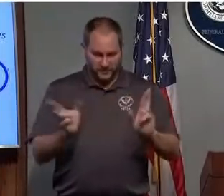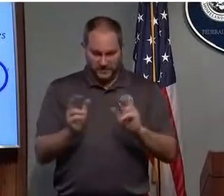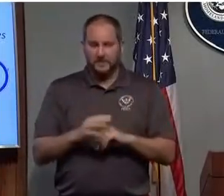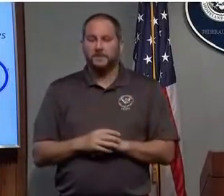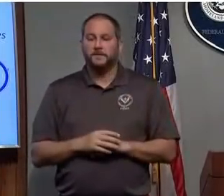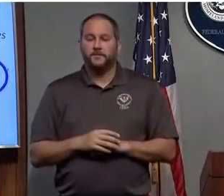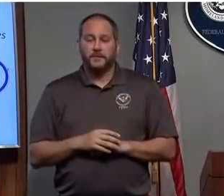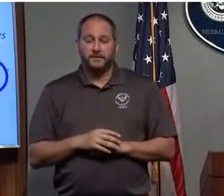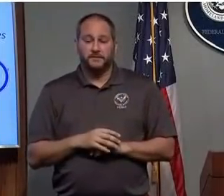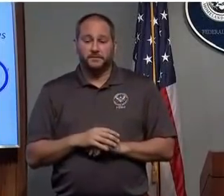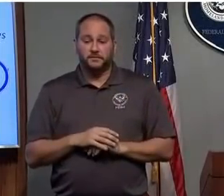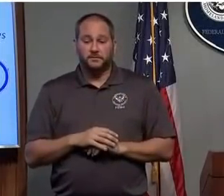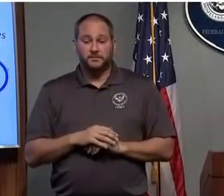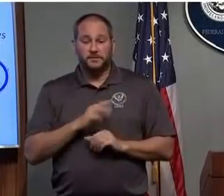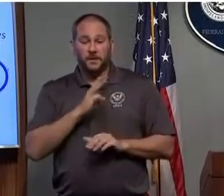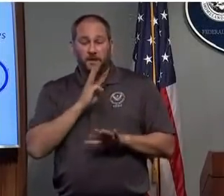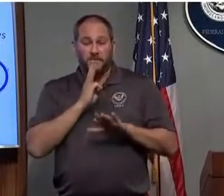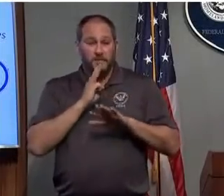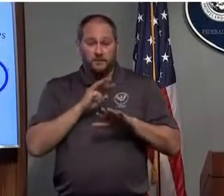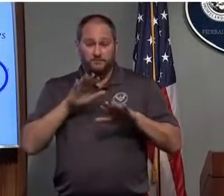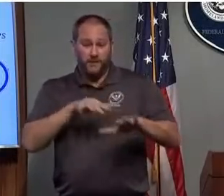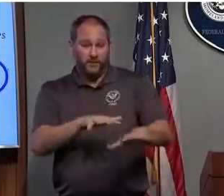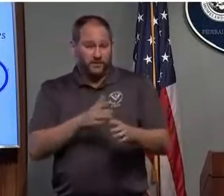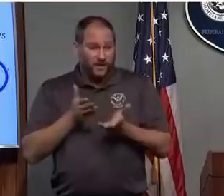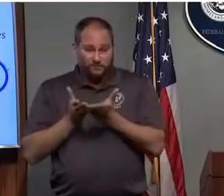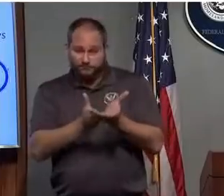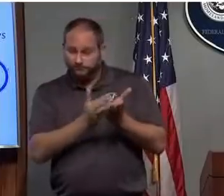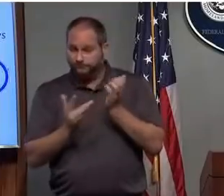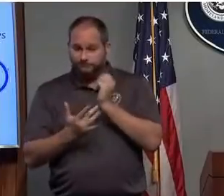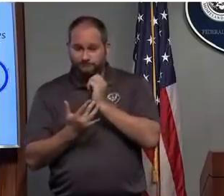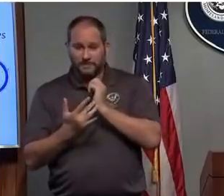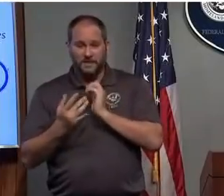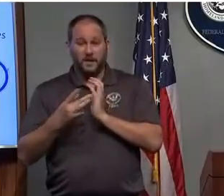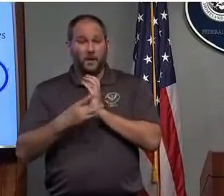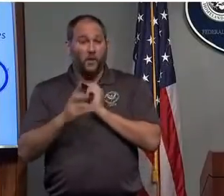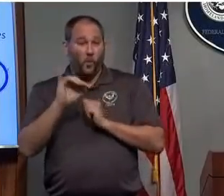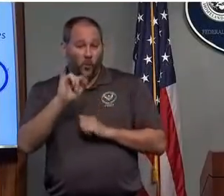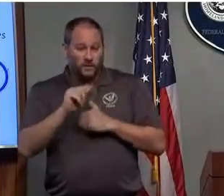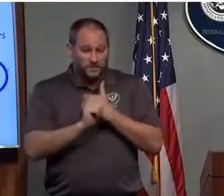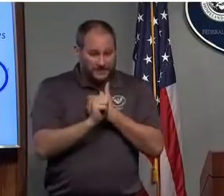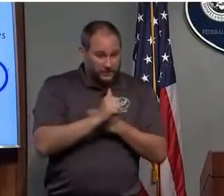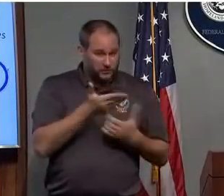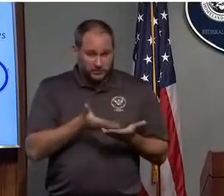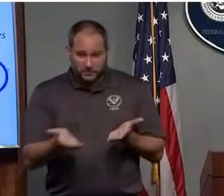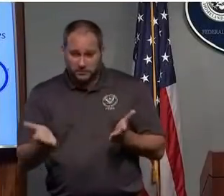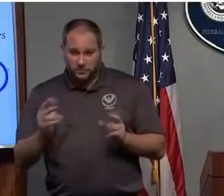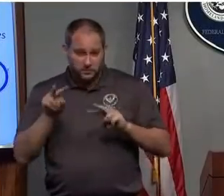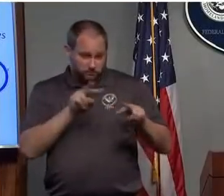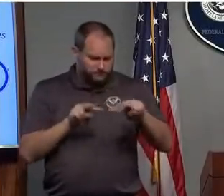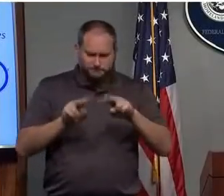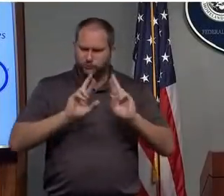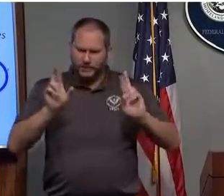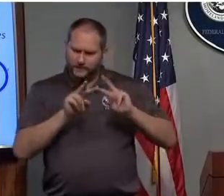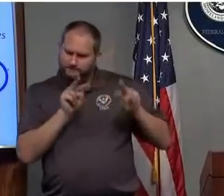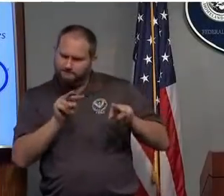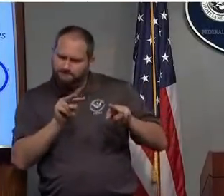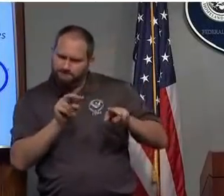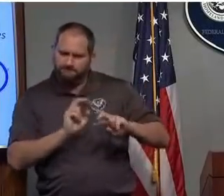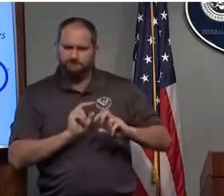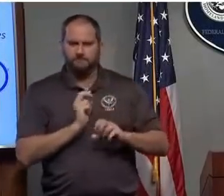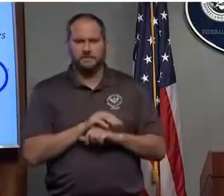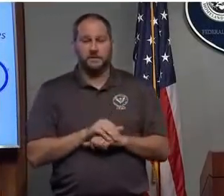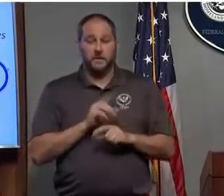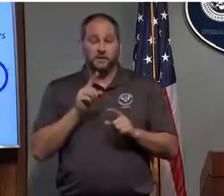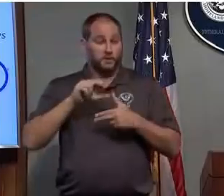as well as oil and hazardous materials response teams to come in immediately once the storm passes. We have over 7,100 Coast Guard